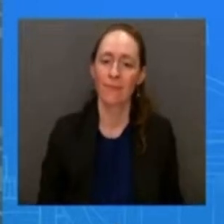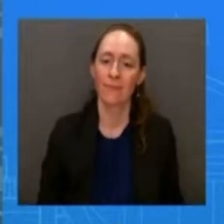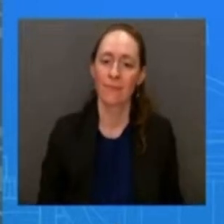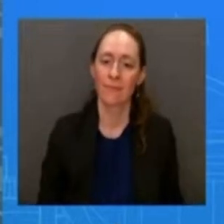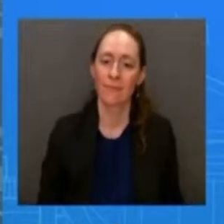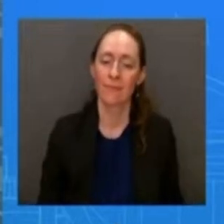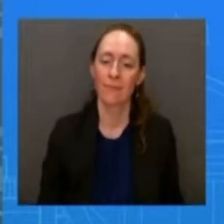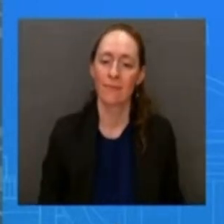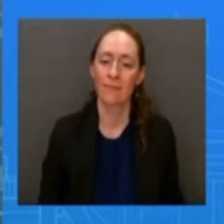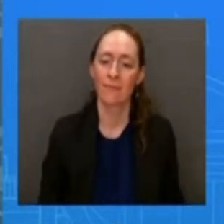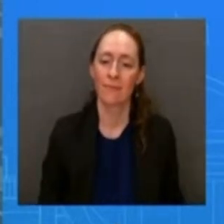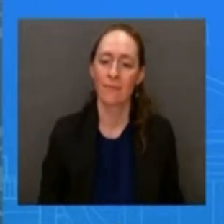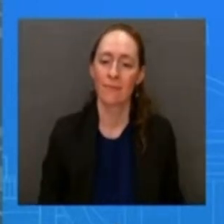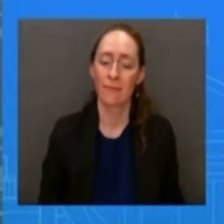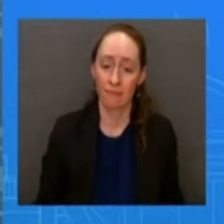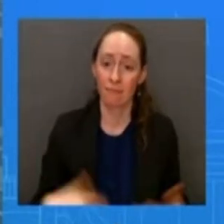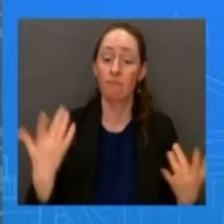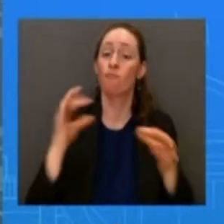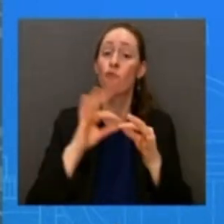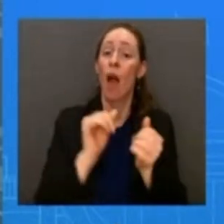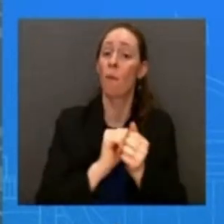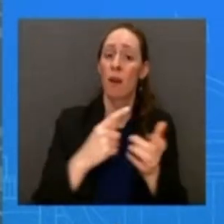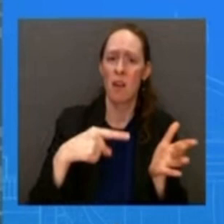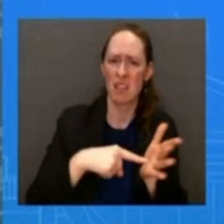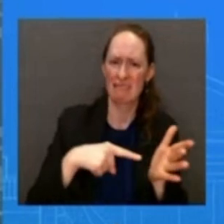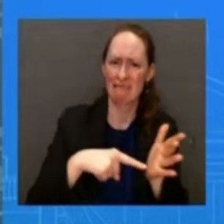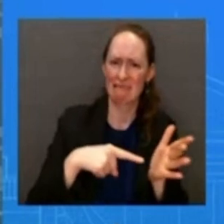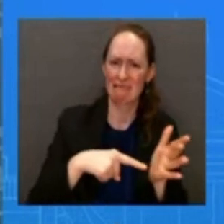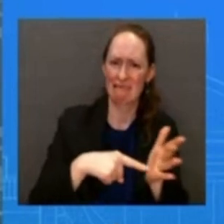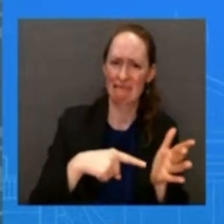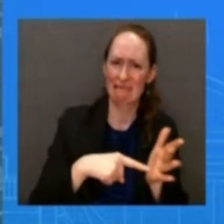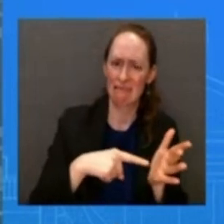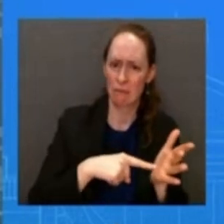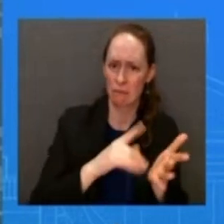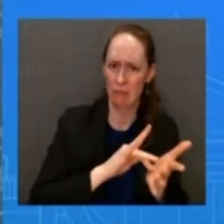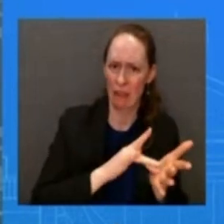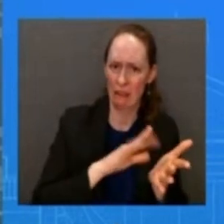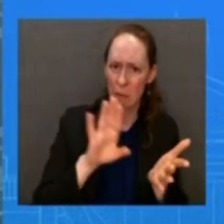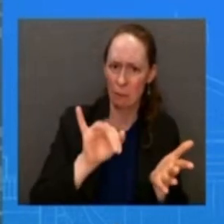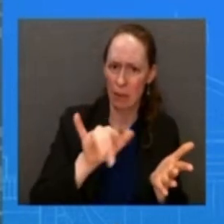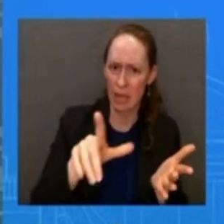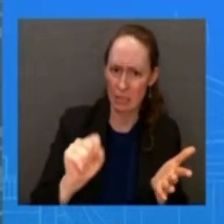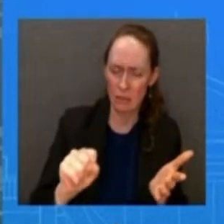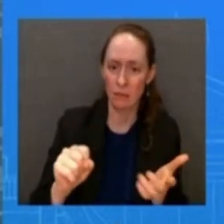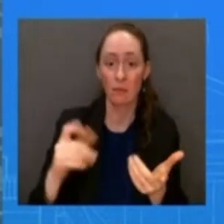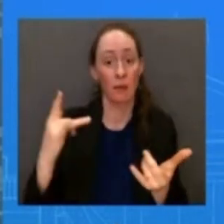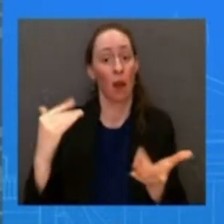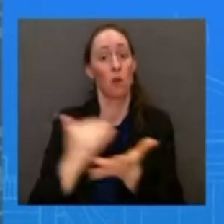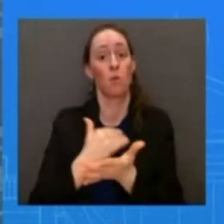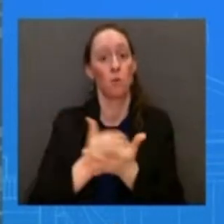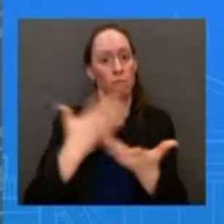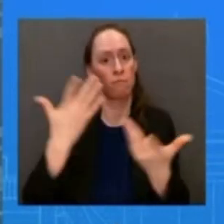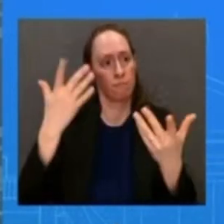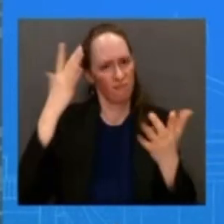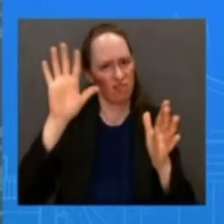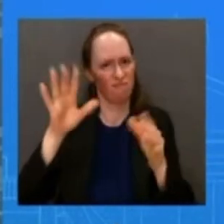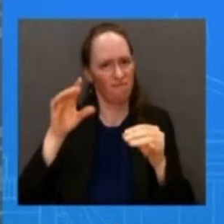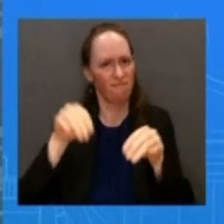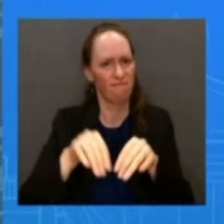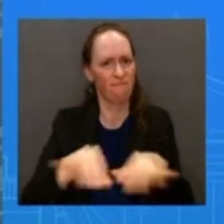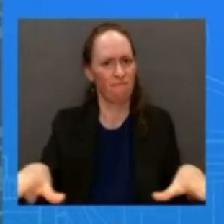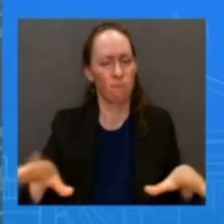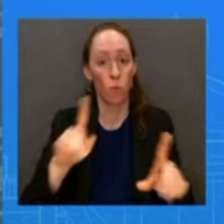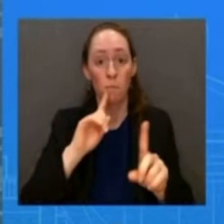health care costs today cfpb has released a new report that shows that the number of Americans with medical debt